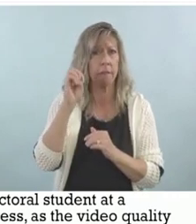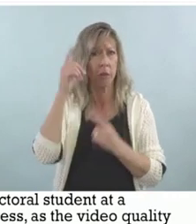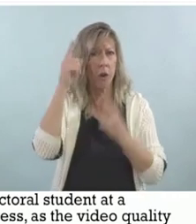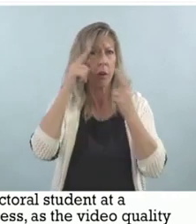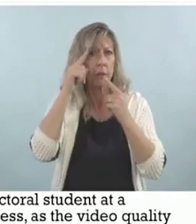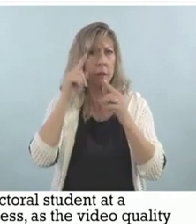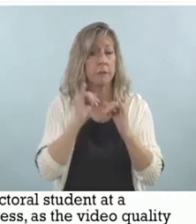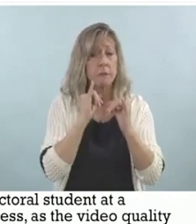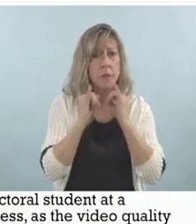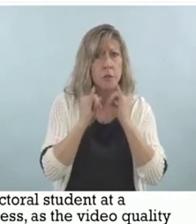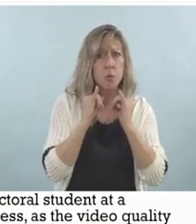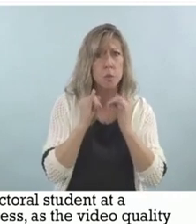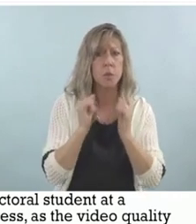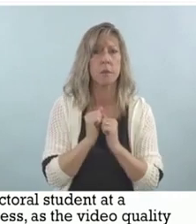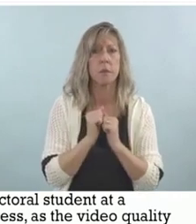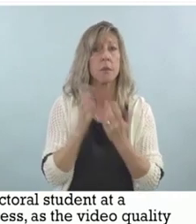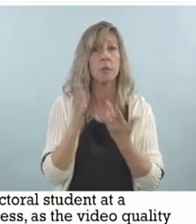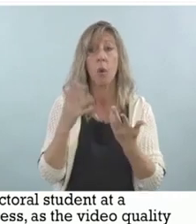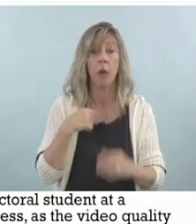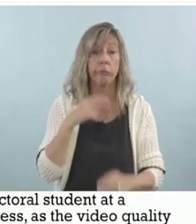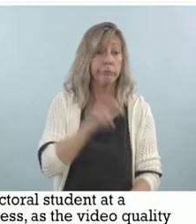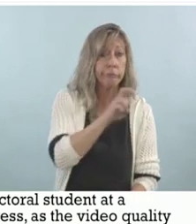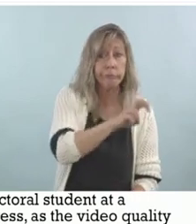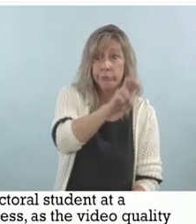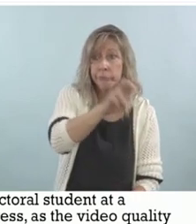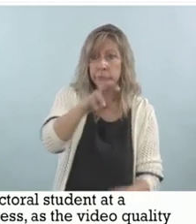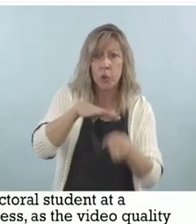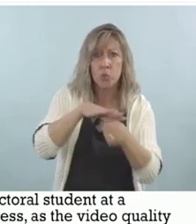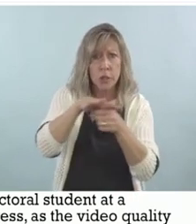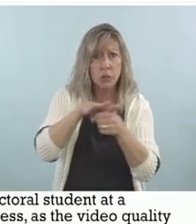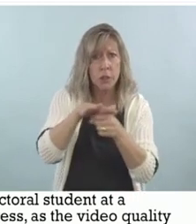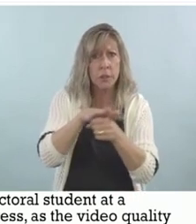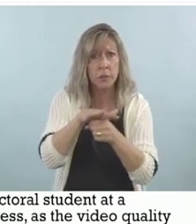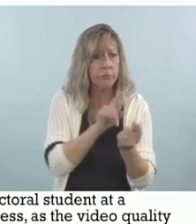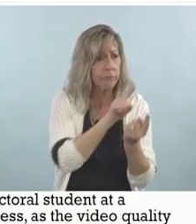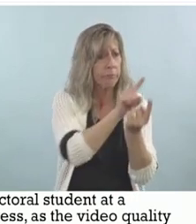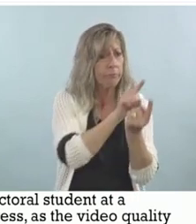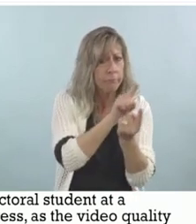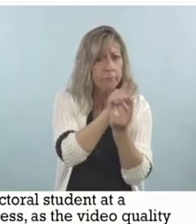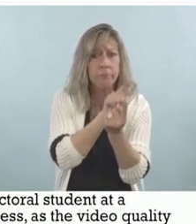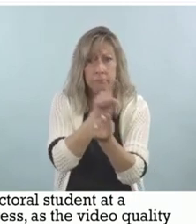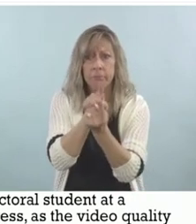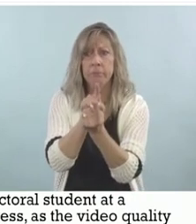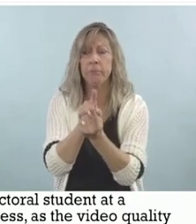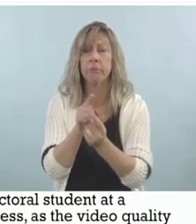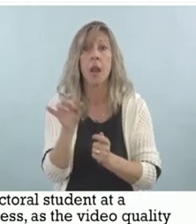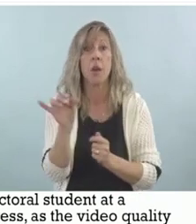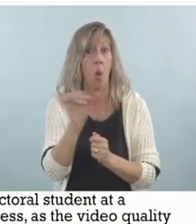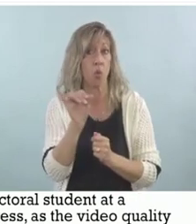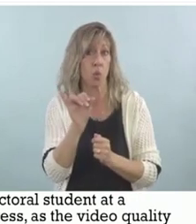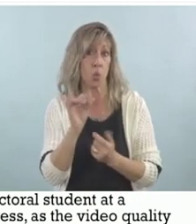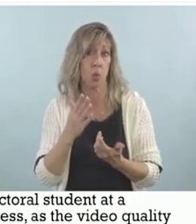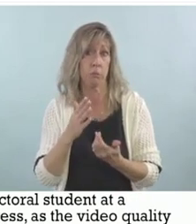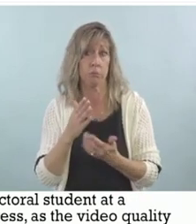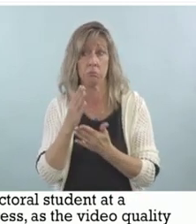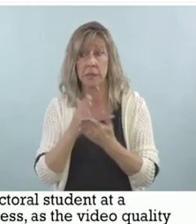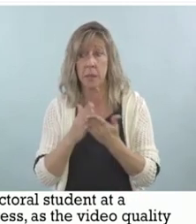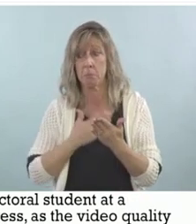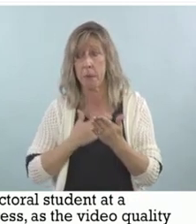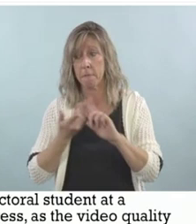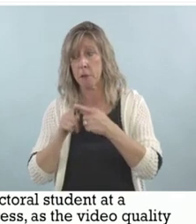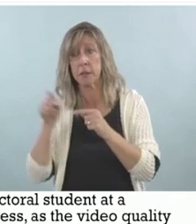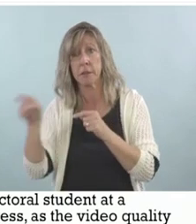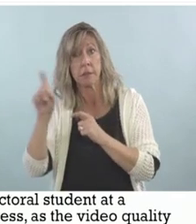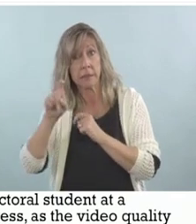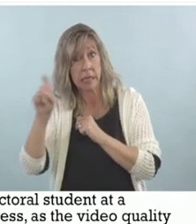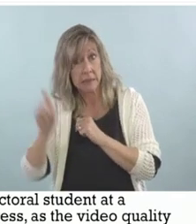and I also went to friends of mine in Texas, and I